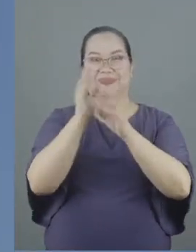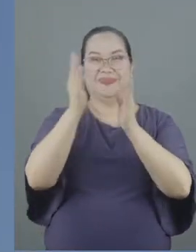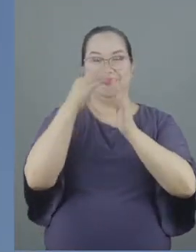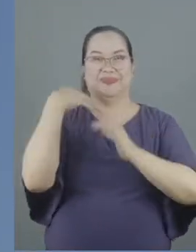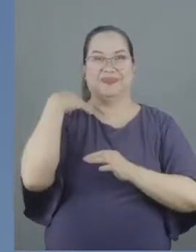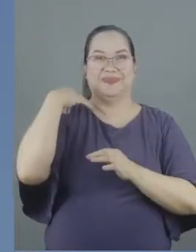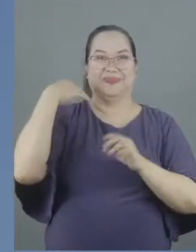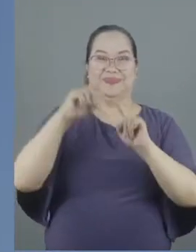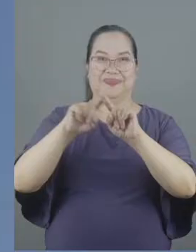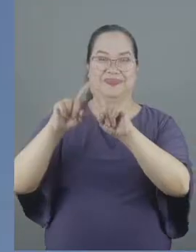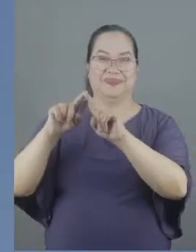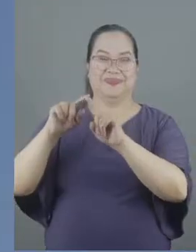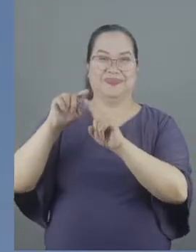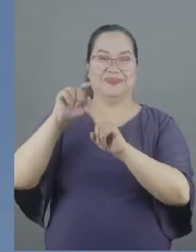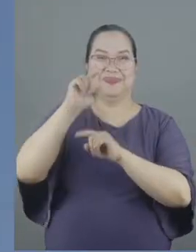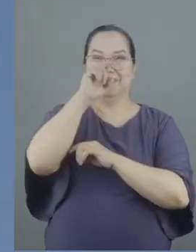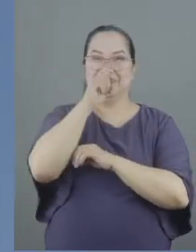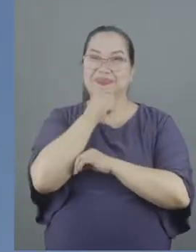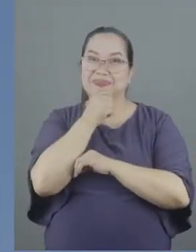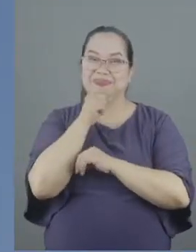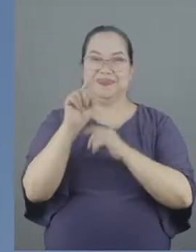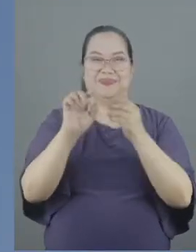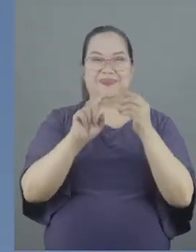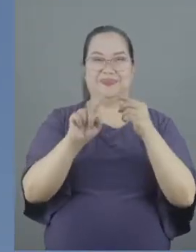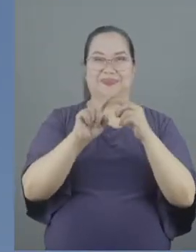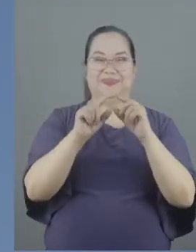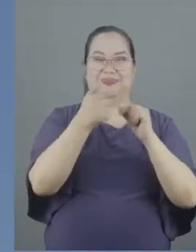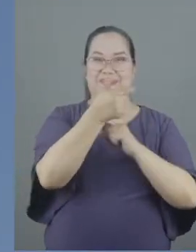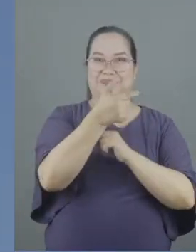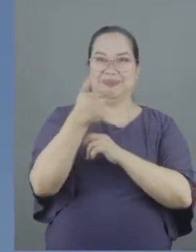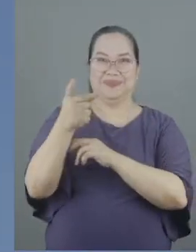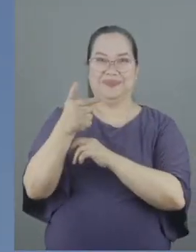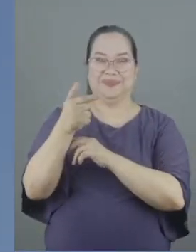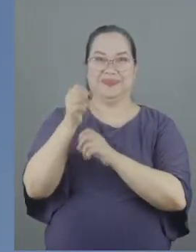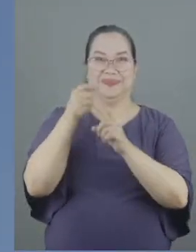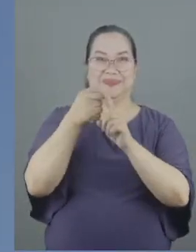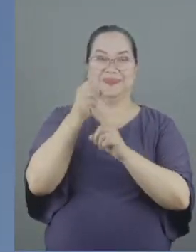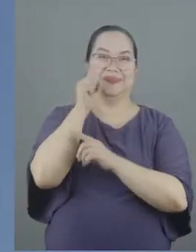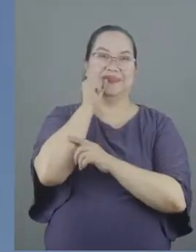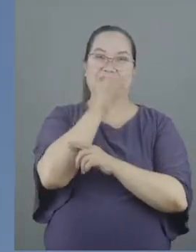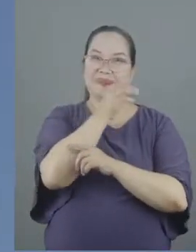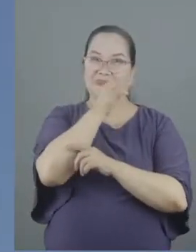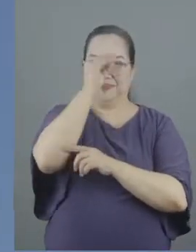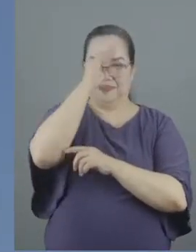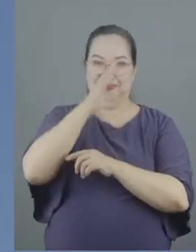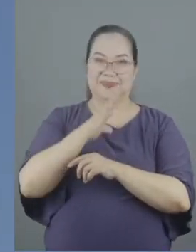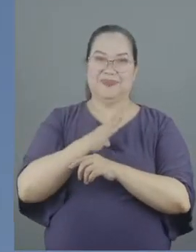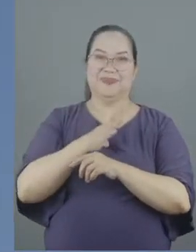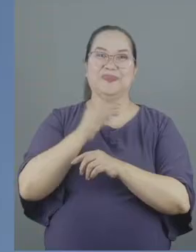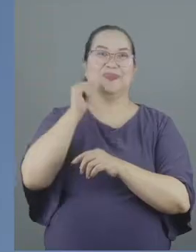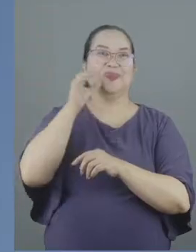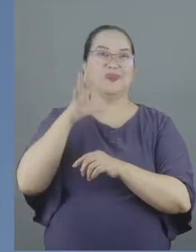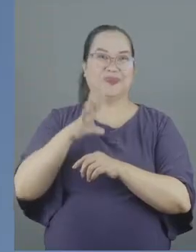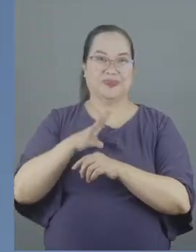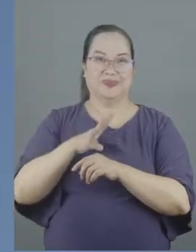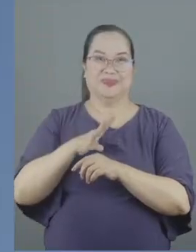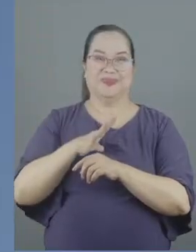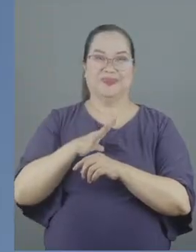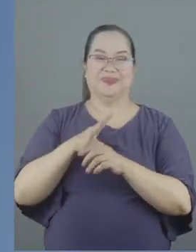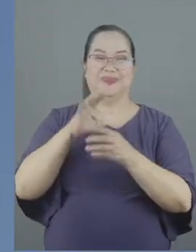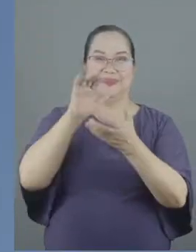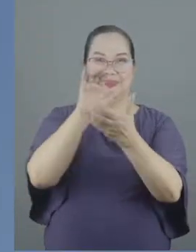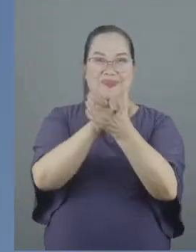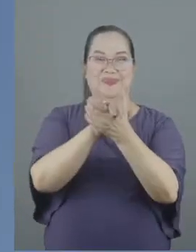of different ages, to several growth groups from the seniors, the men's, women's, couples